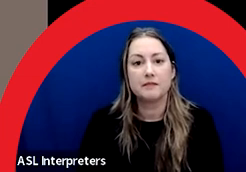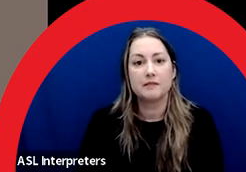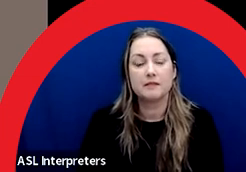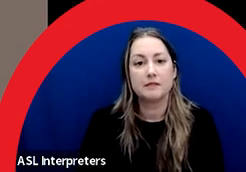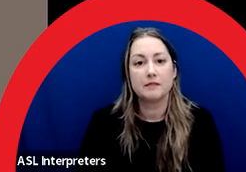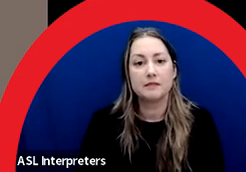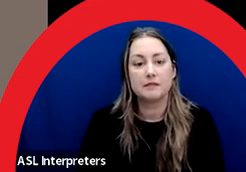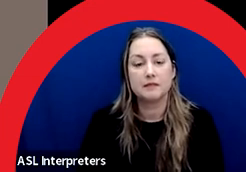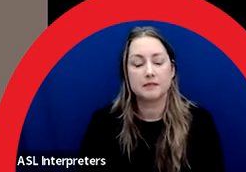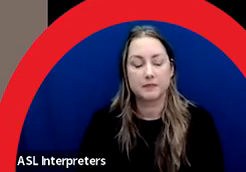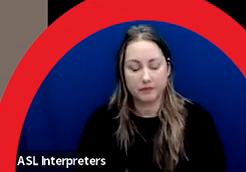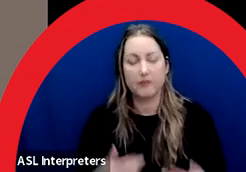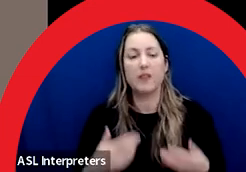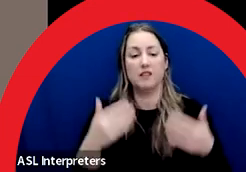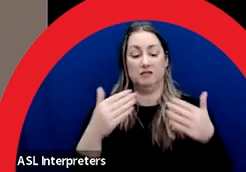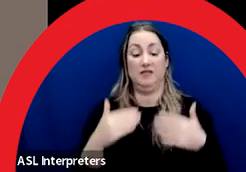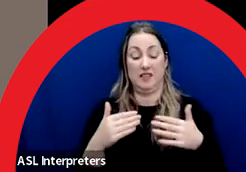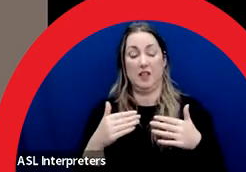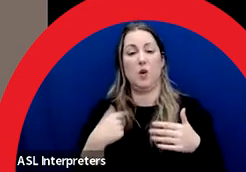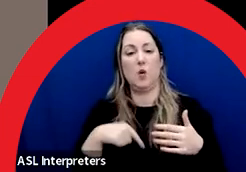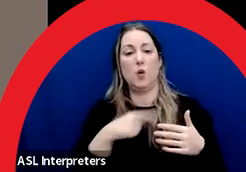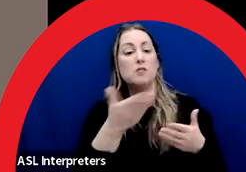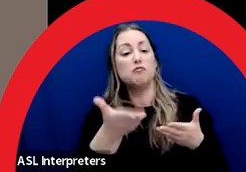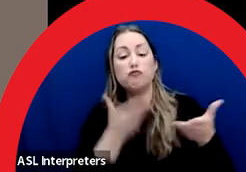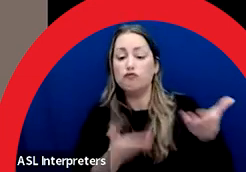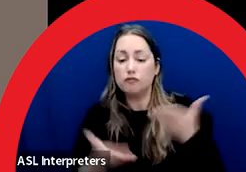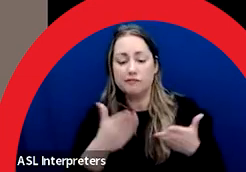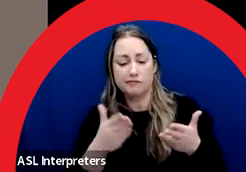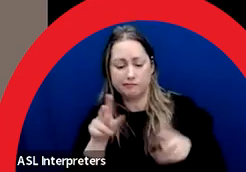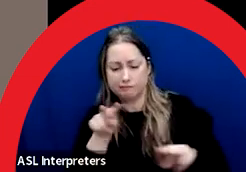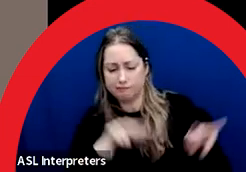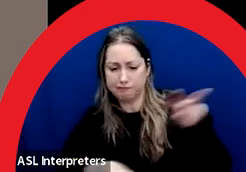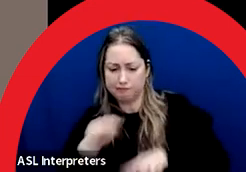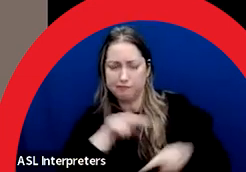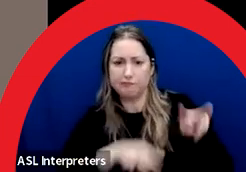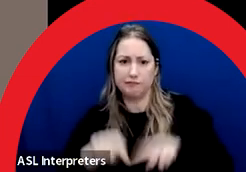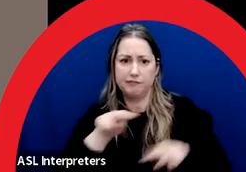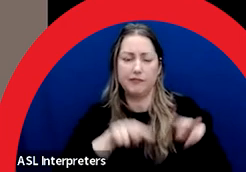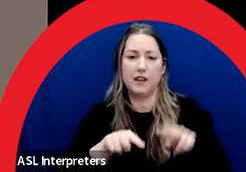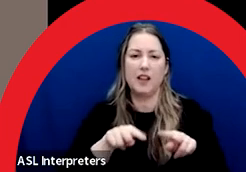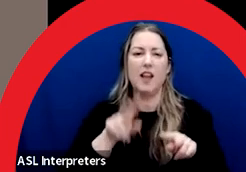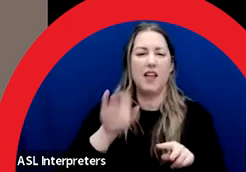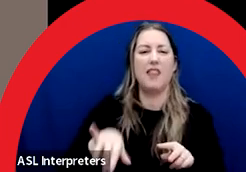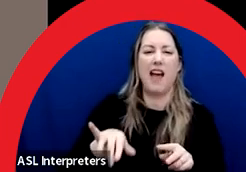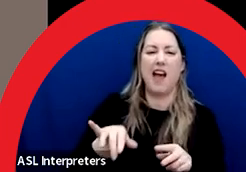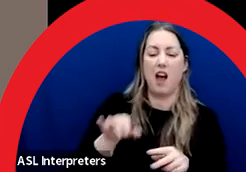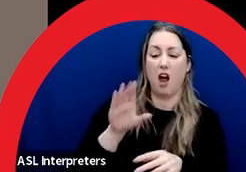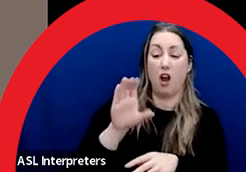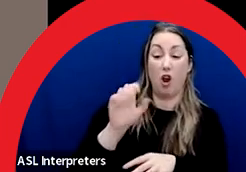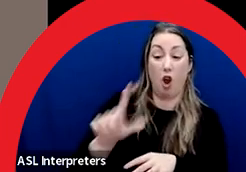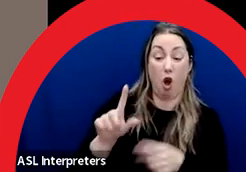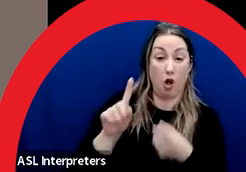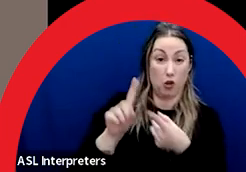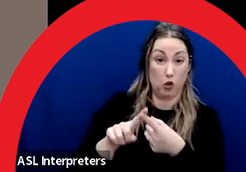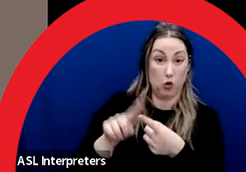When it comes to evaluation criteria, this is listed in the call to artists. I suggest you